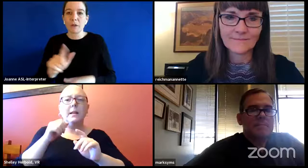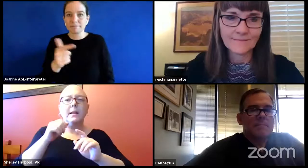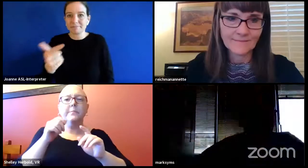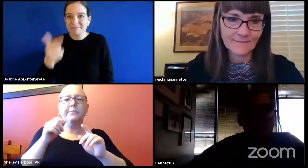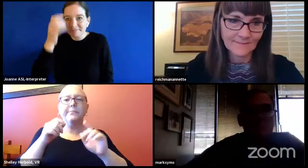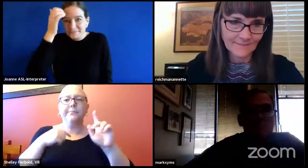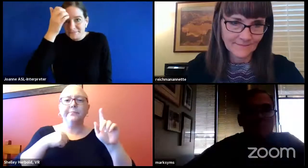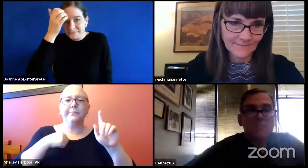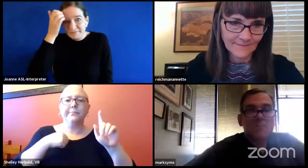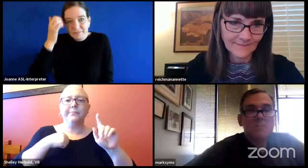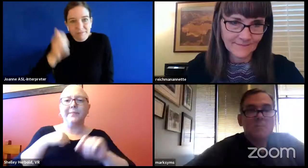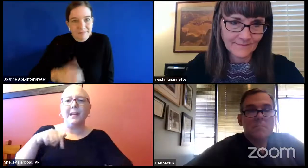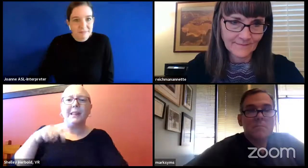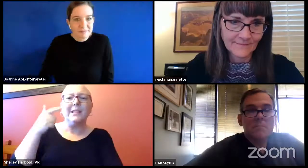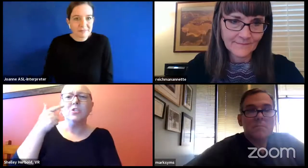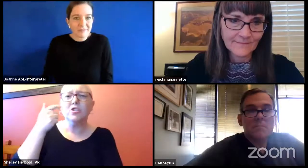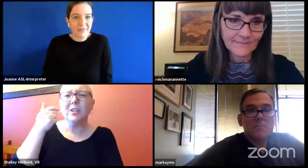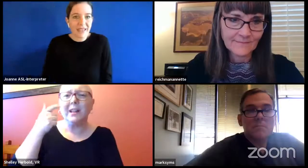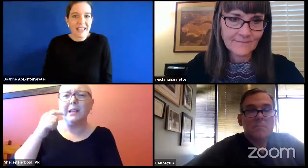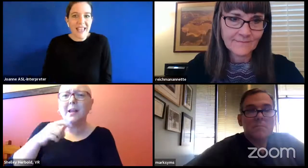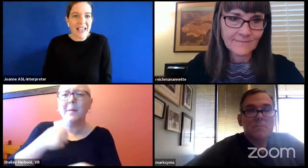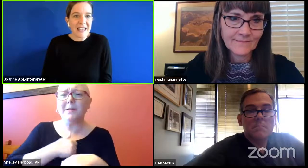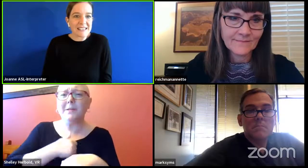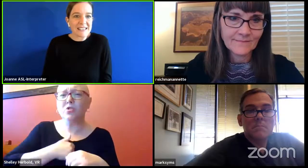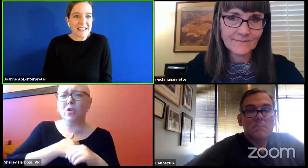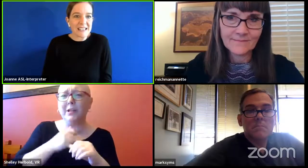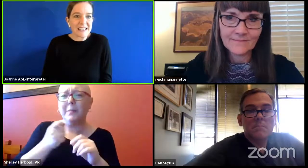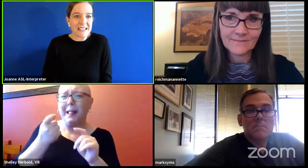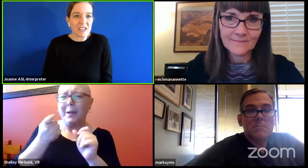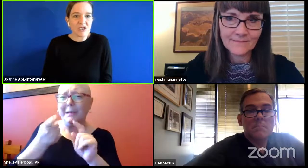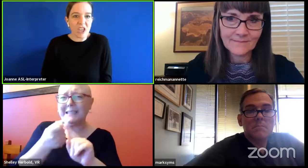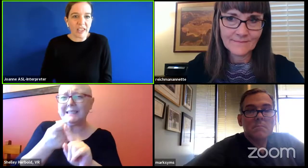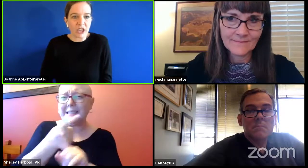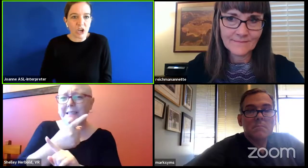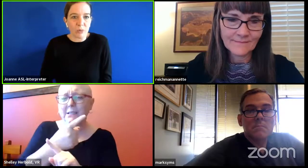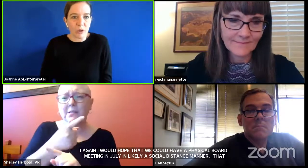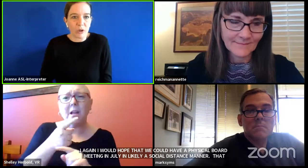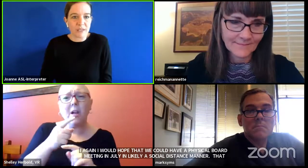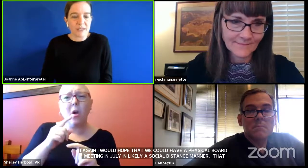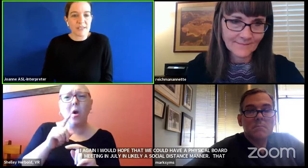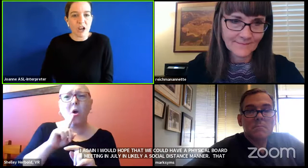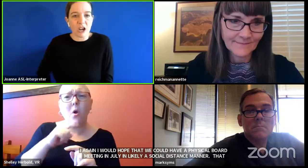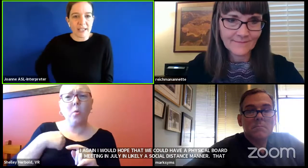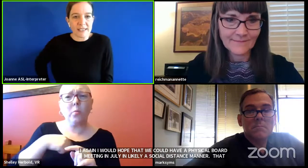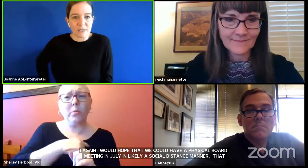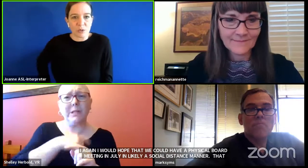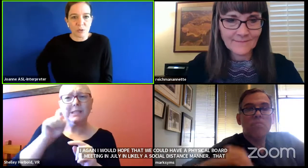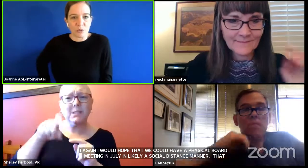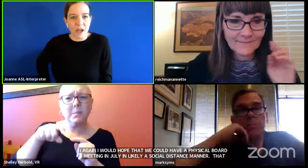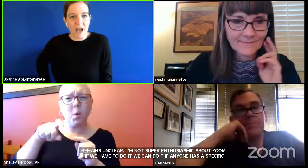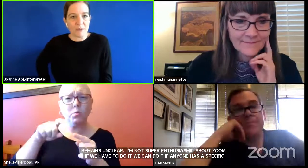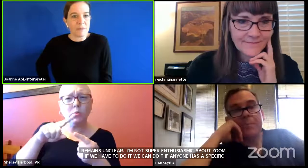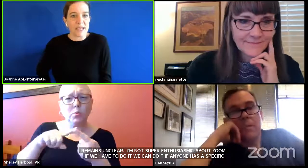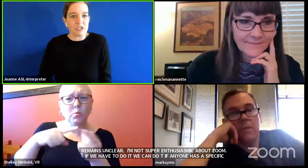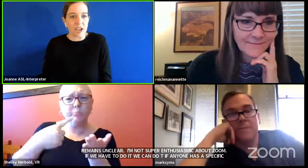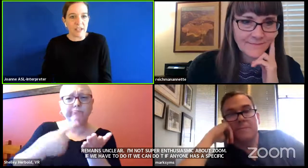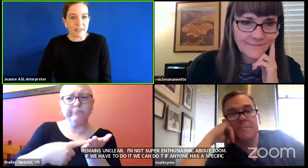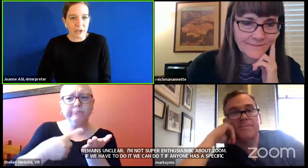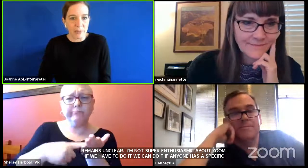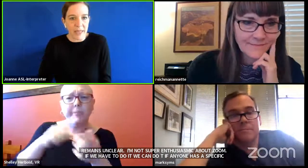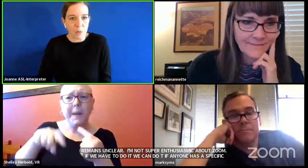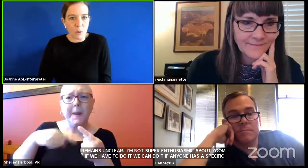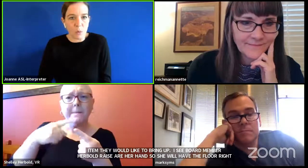yes this is shelly herbald sorry to um